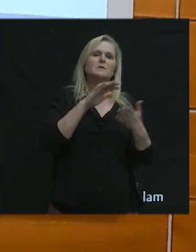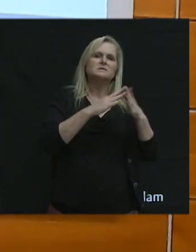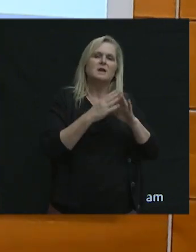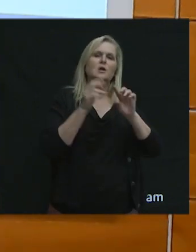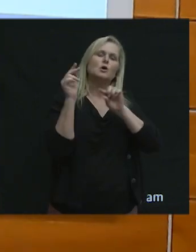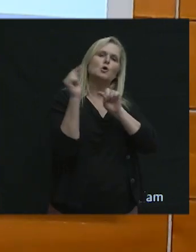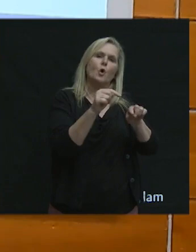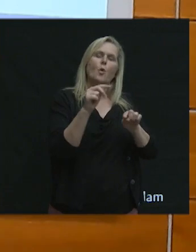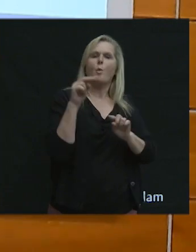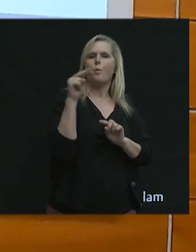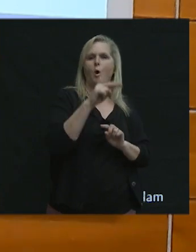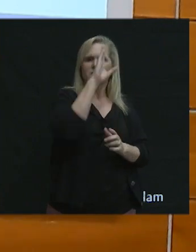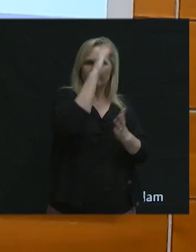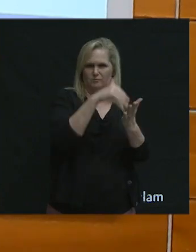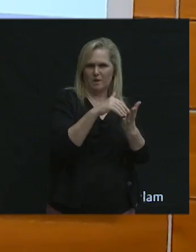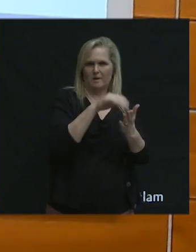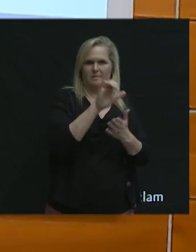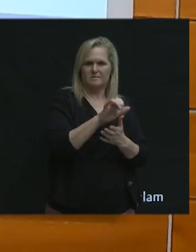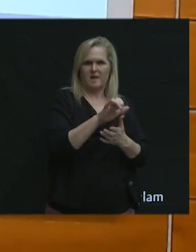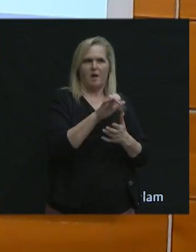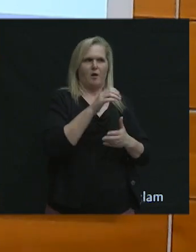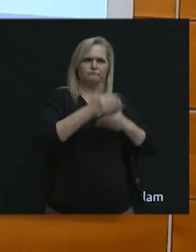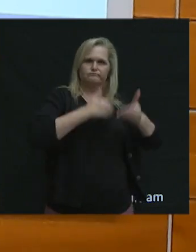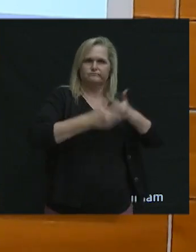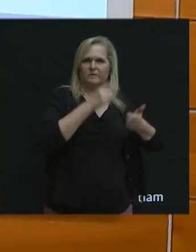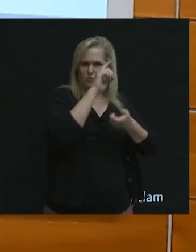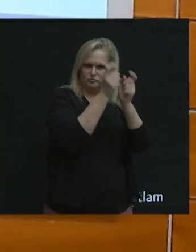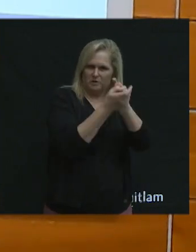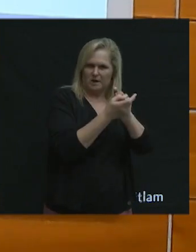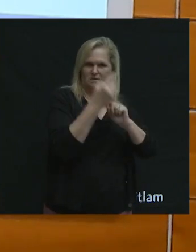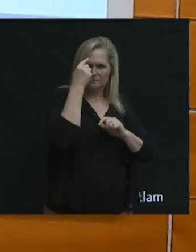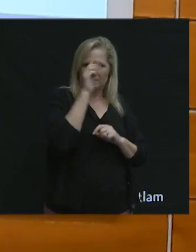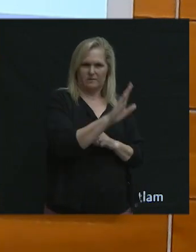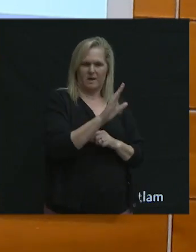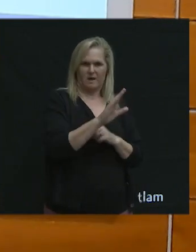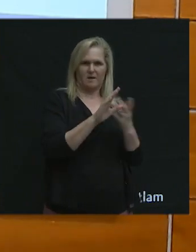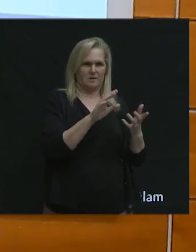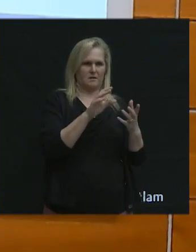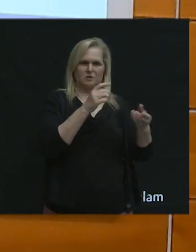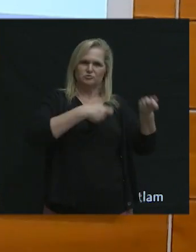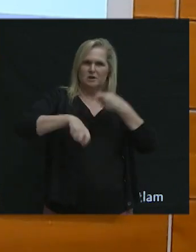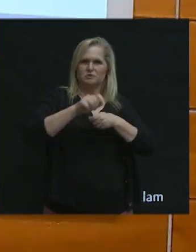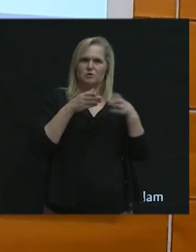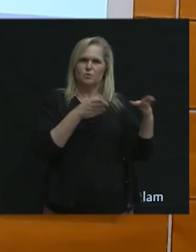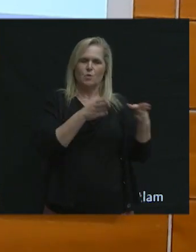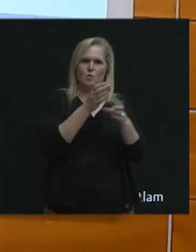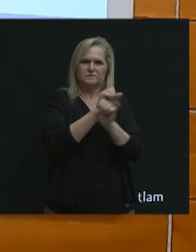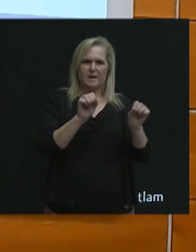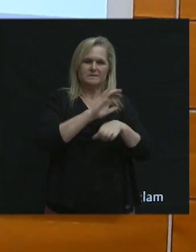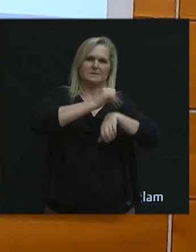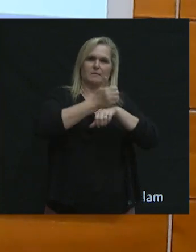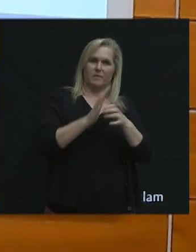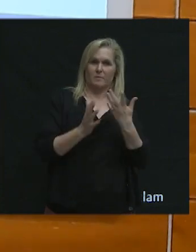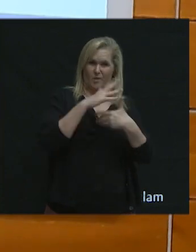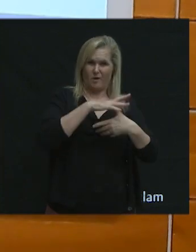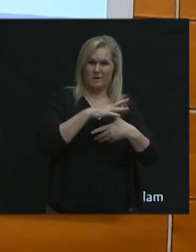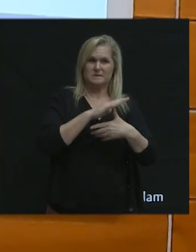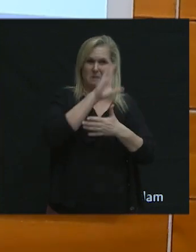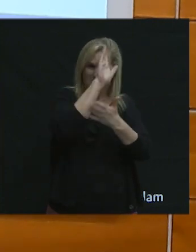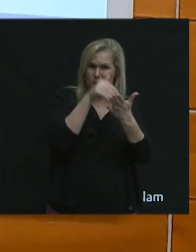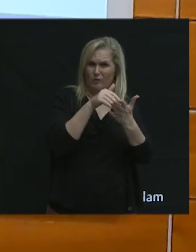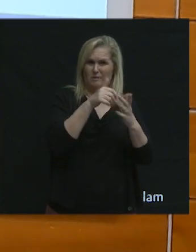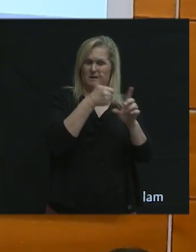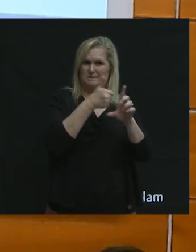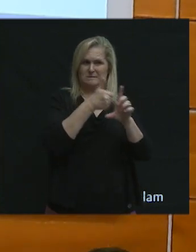go watch Montreal. So the pace of change in Montreal for reallocating road space, for putting priorities in place, and Montreal